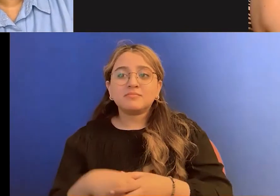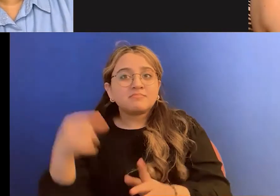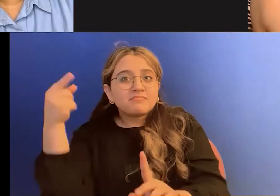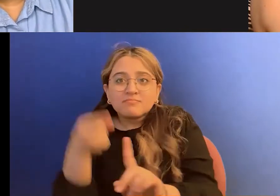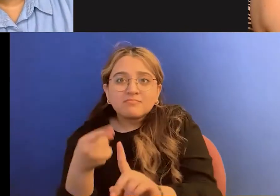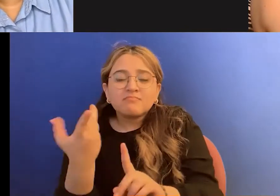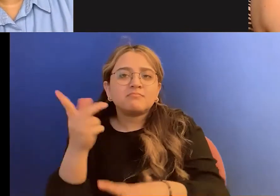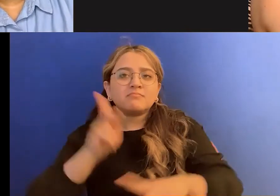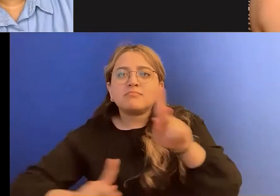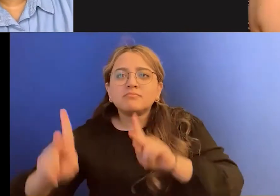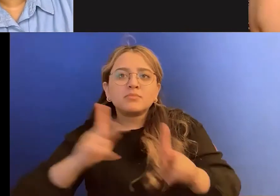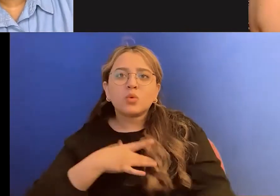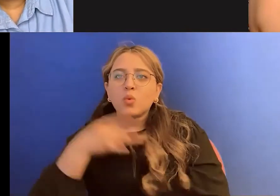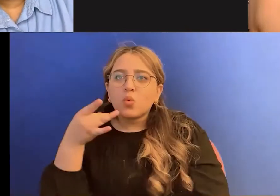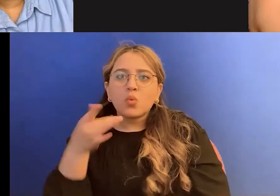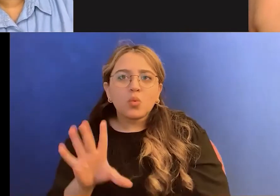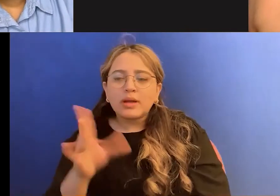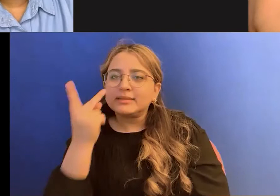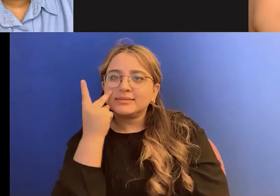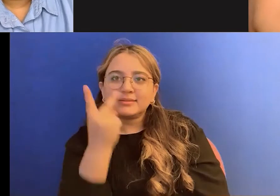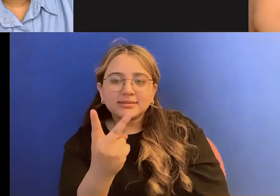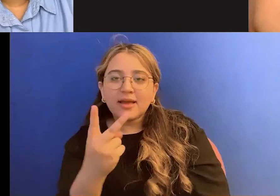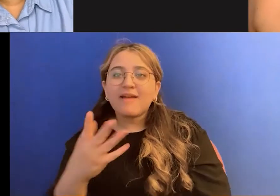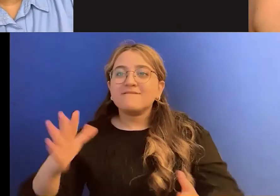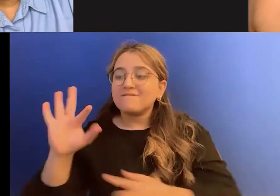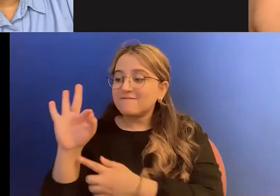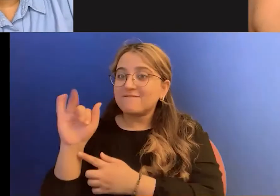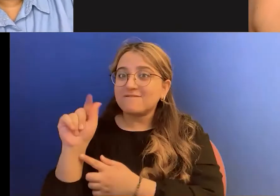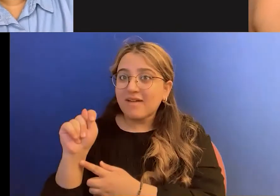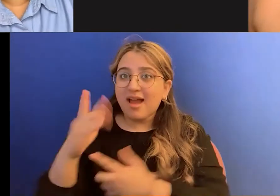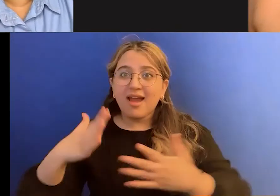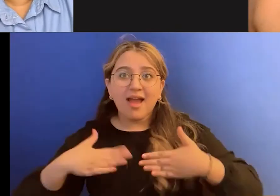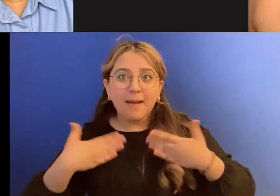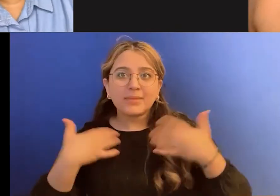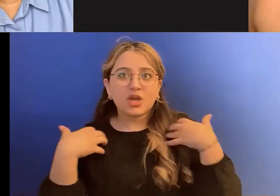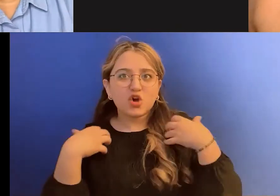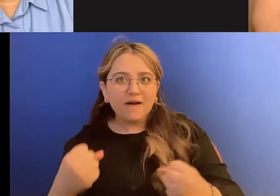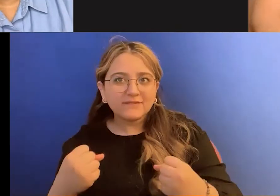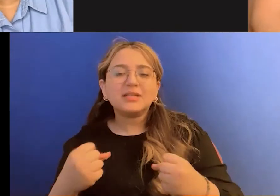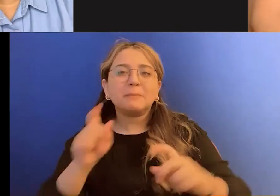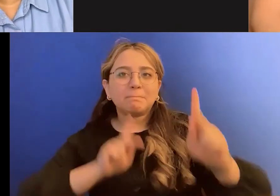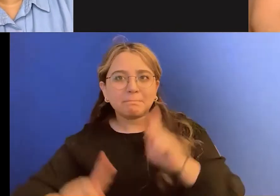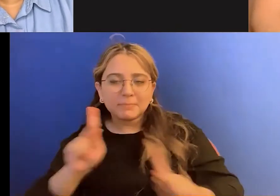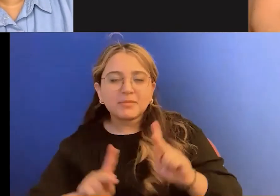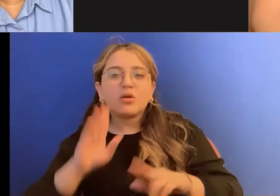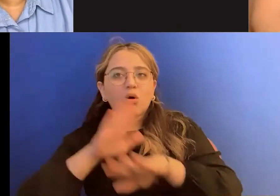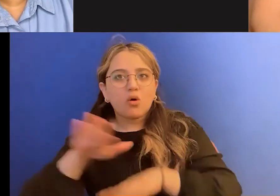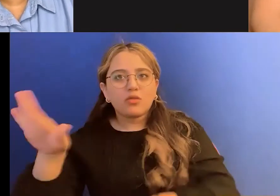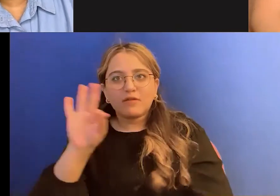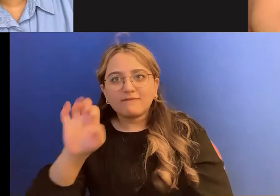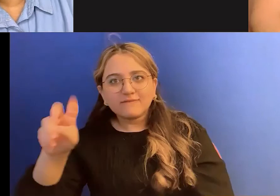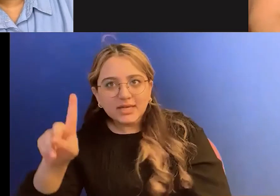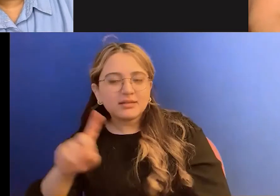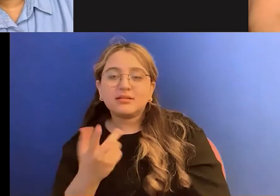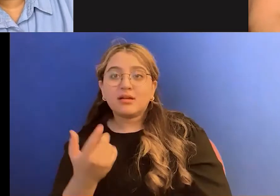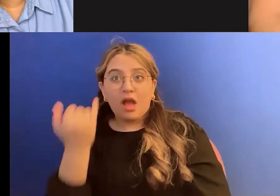seeing fat, happy, confident people on the feed. And if they do good for them, but, uh, most of